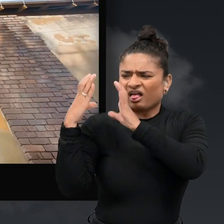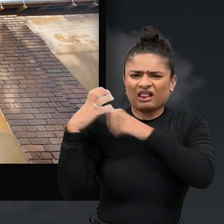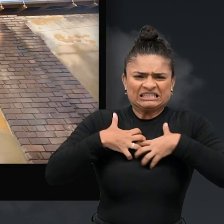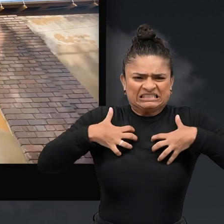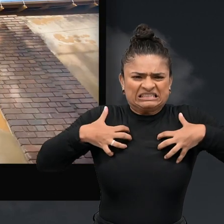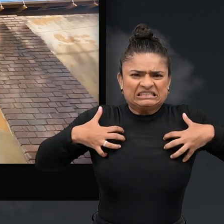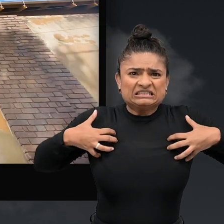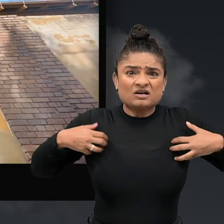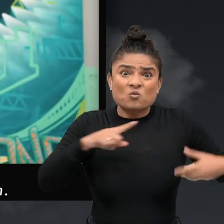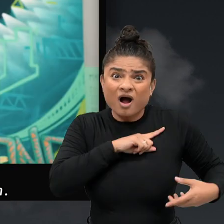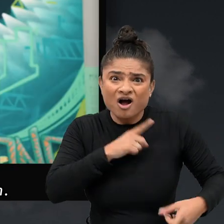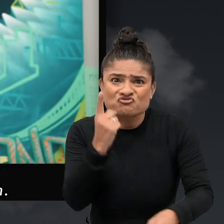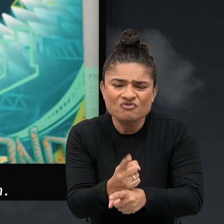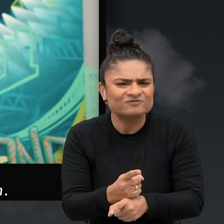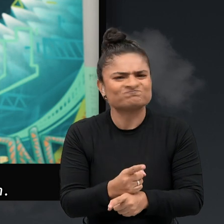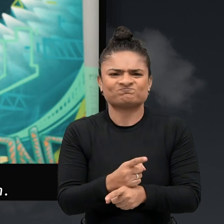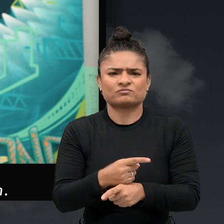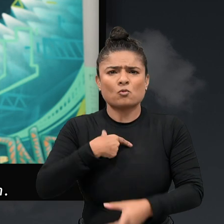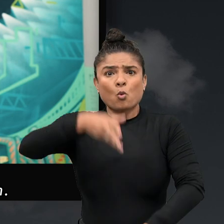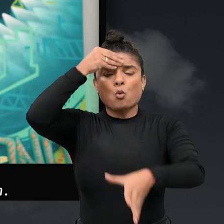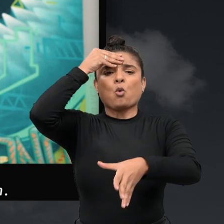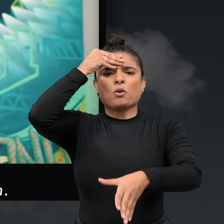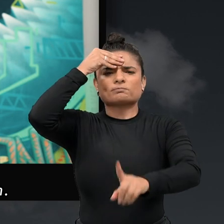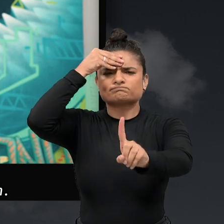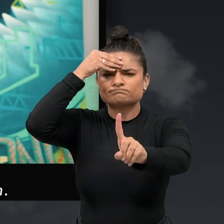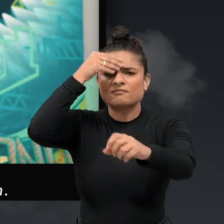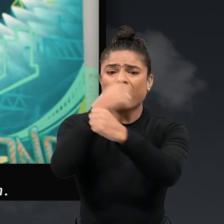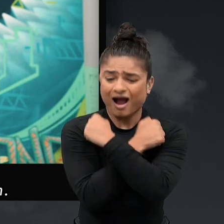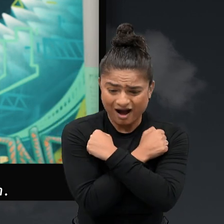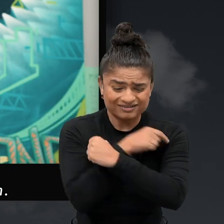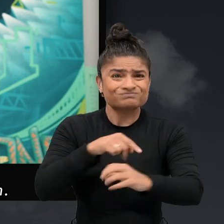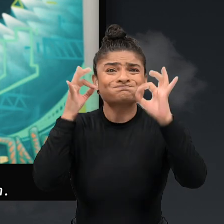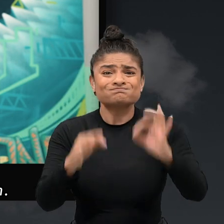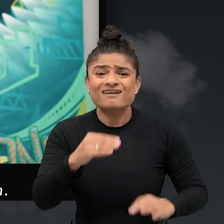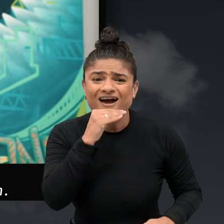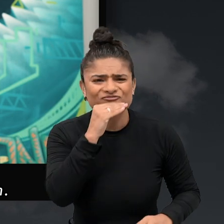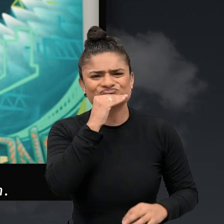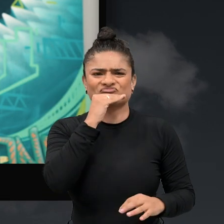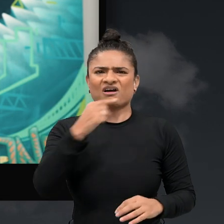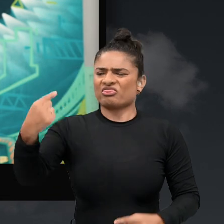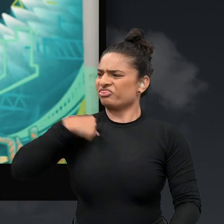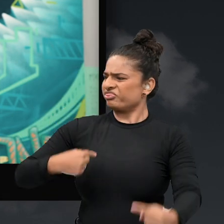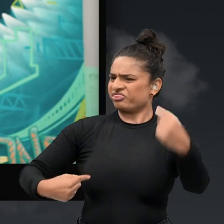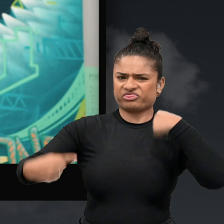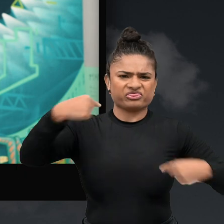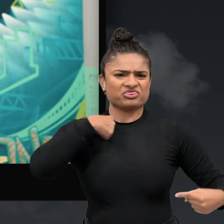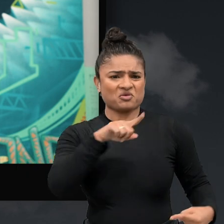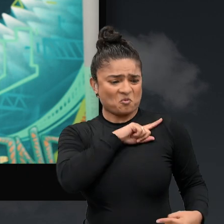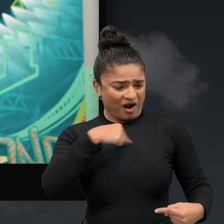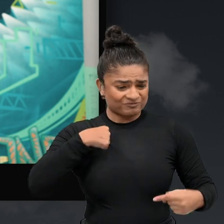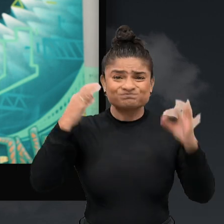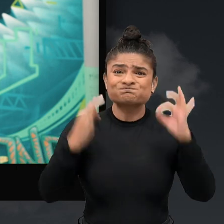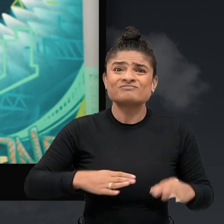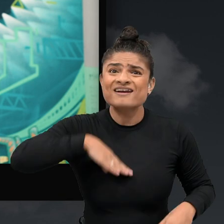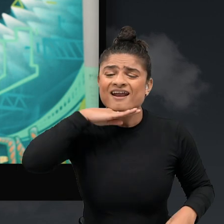because it wasn't right. I've learned to hug, but they pinpointed that it wasn't tight enough. So I blamed myself